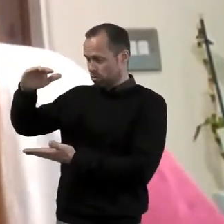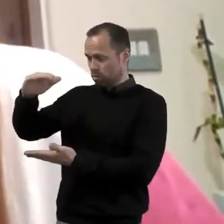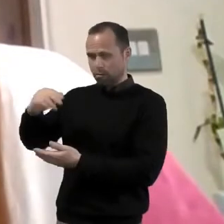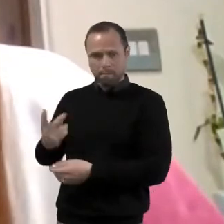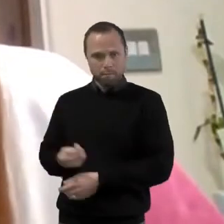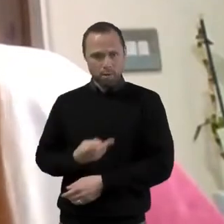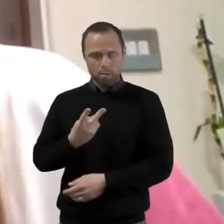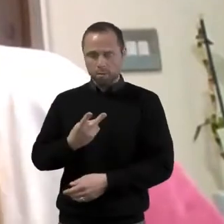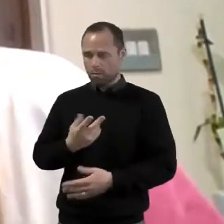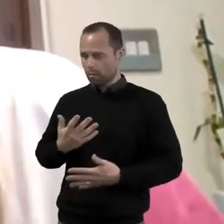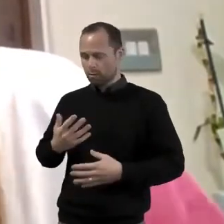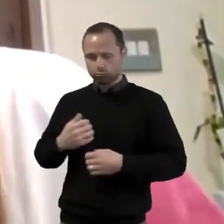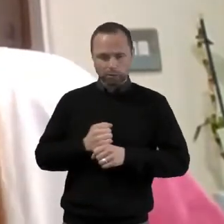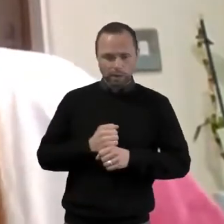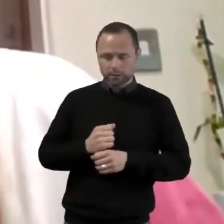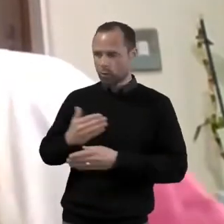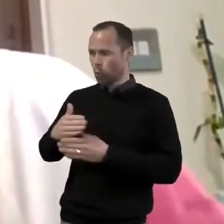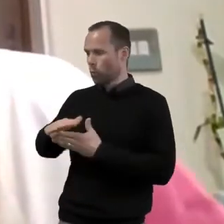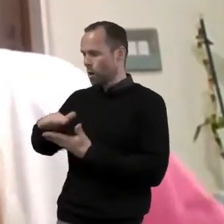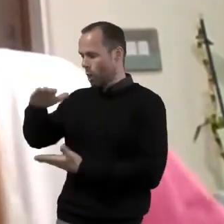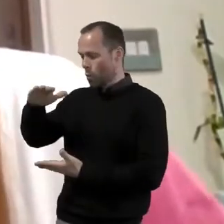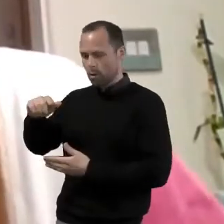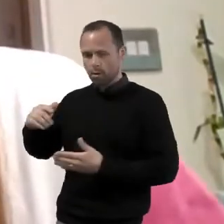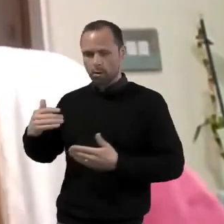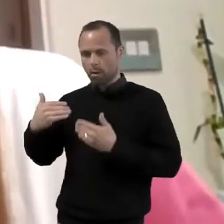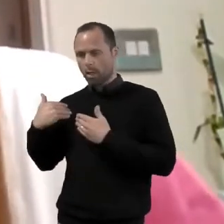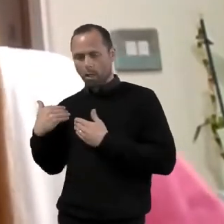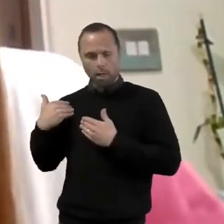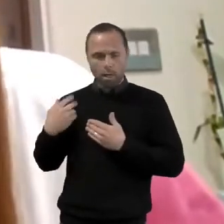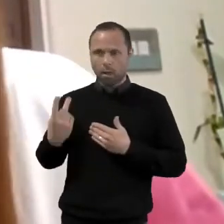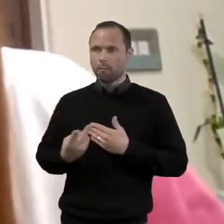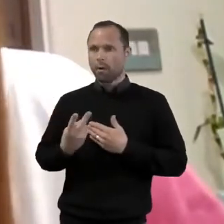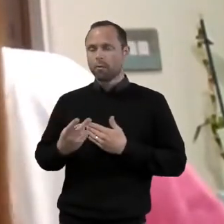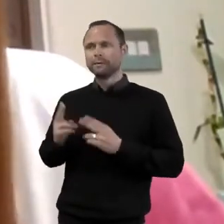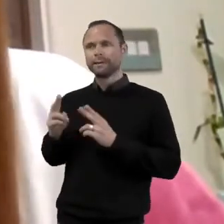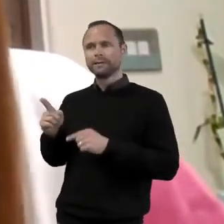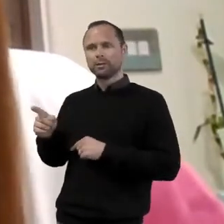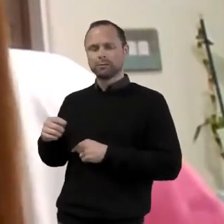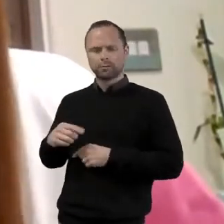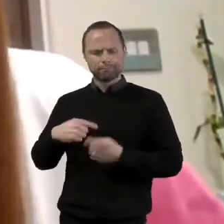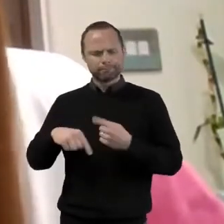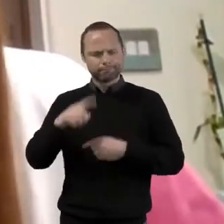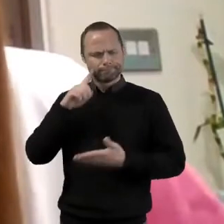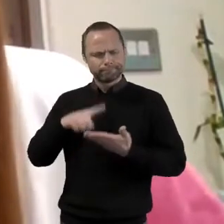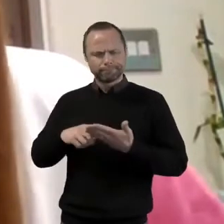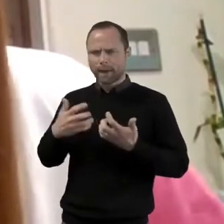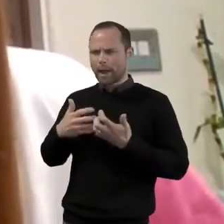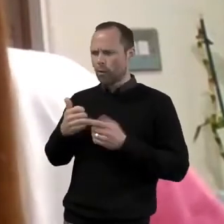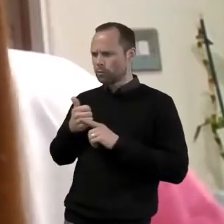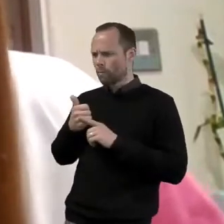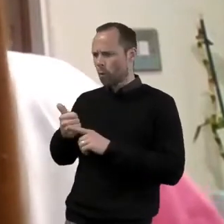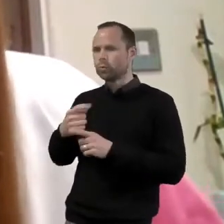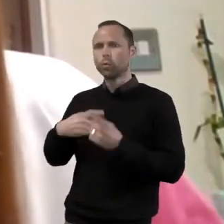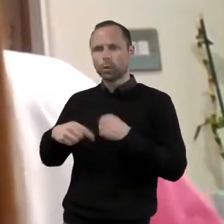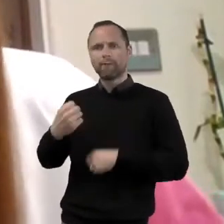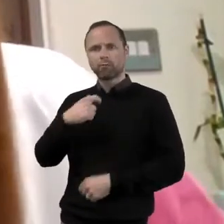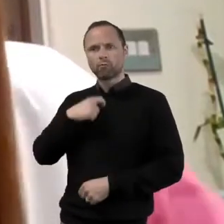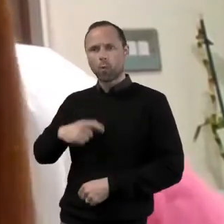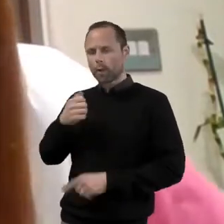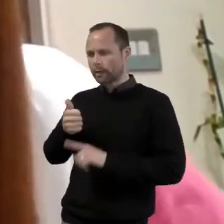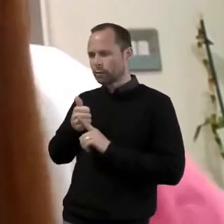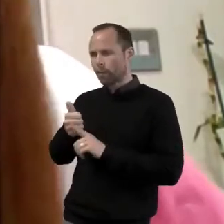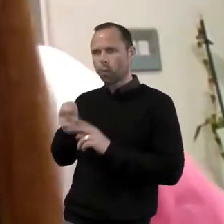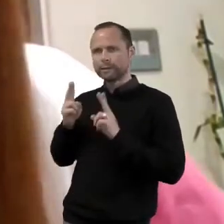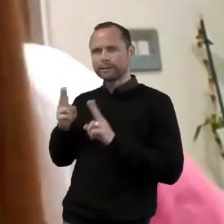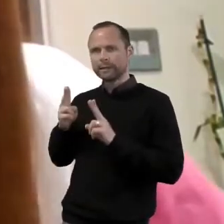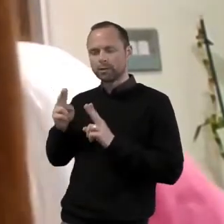And that's where we as children's families and youth workers have a role to play. And